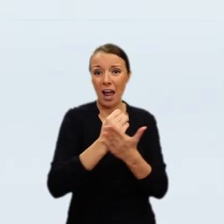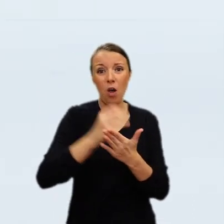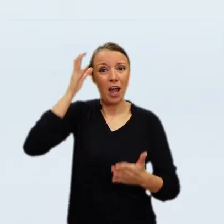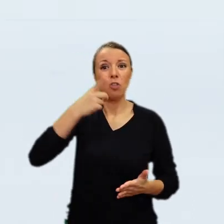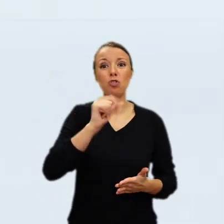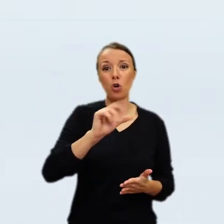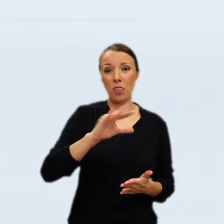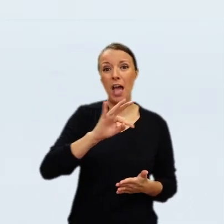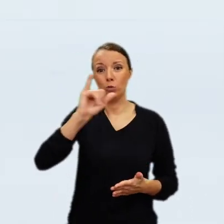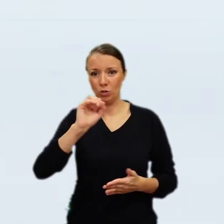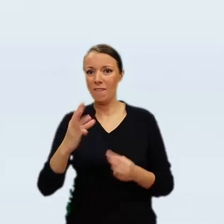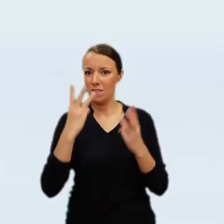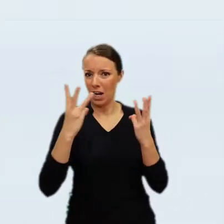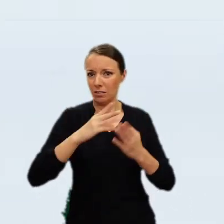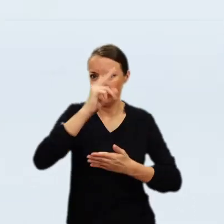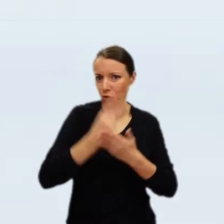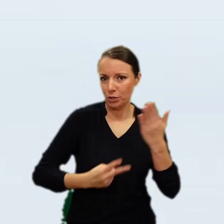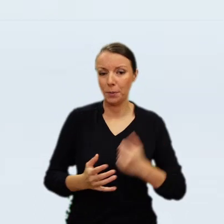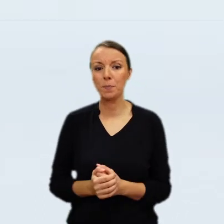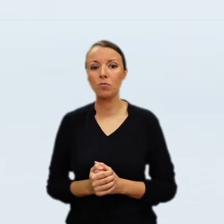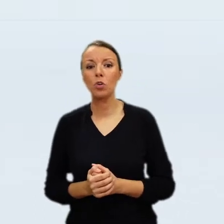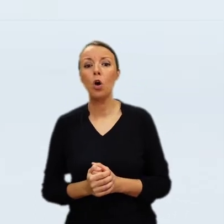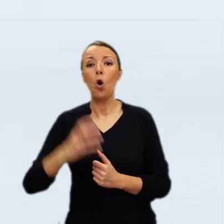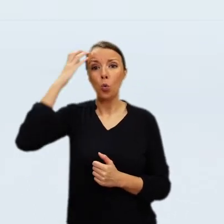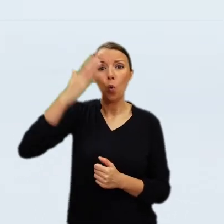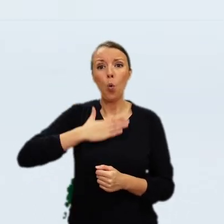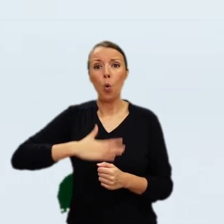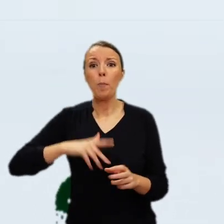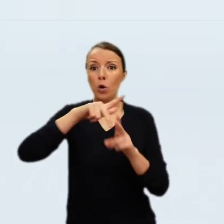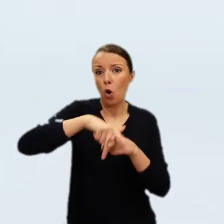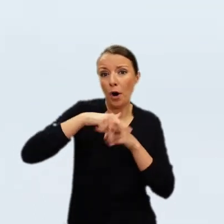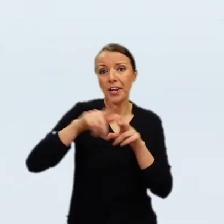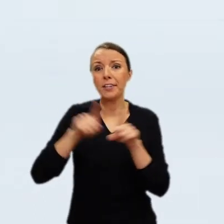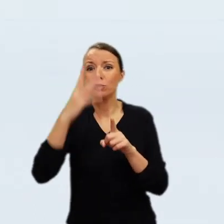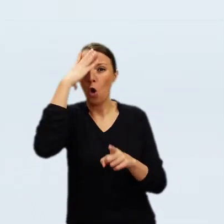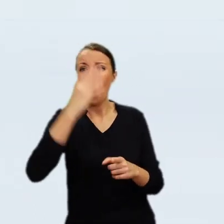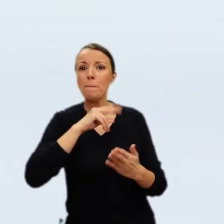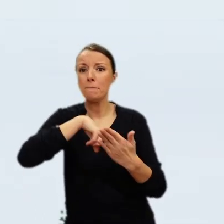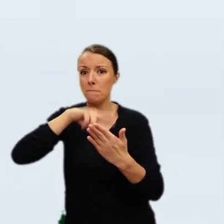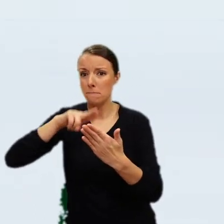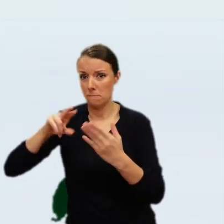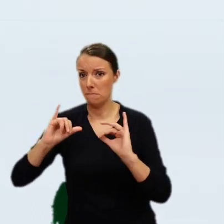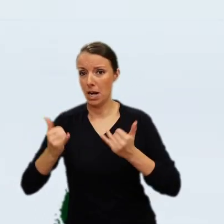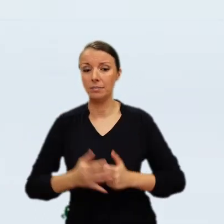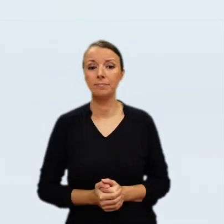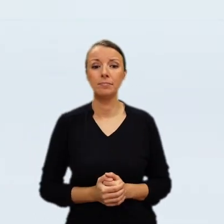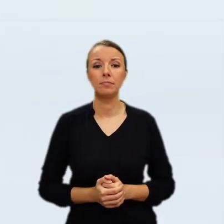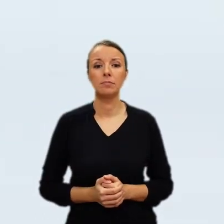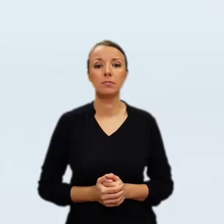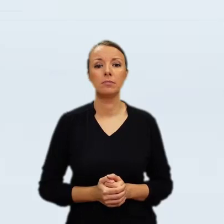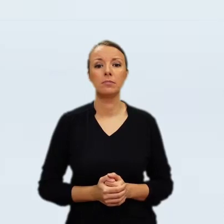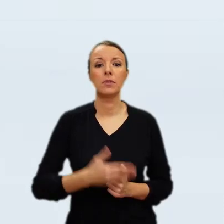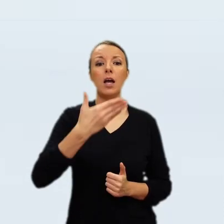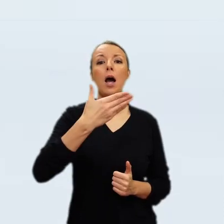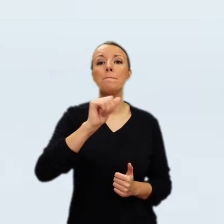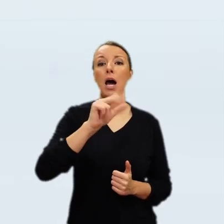residences and locations. The Polish rider was in the king's collection for only a few years. It appears in